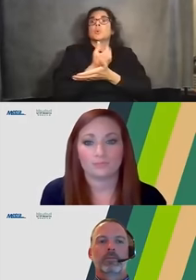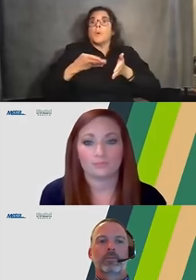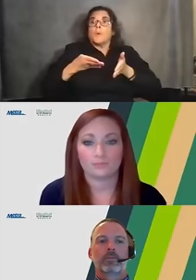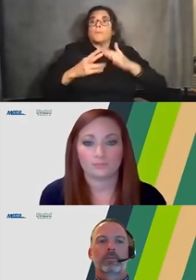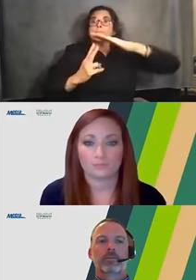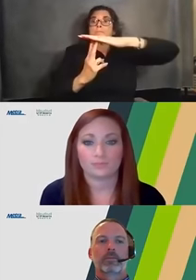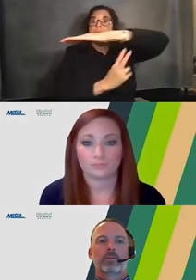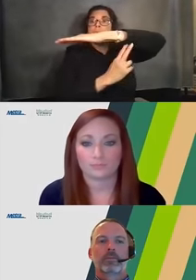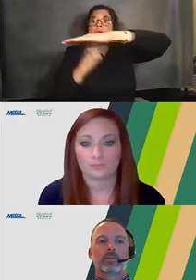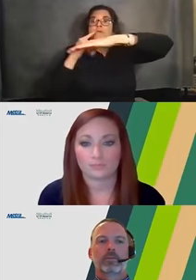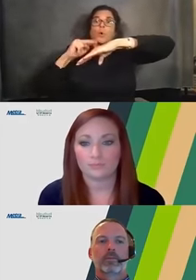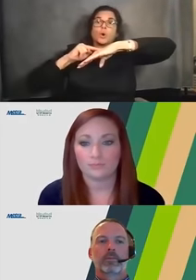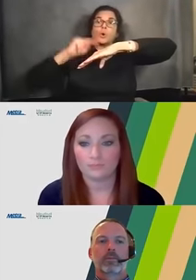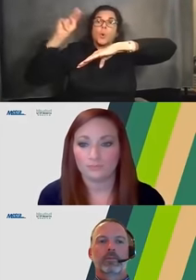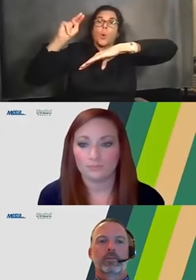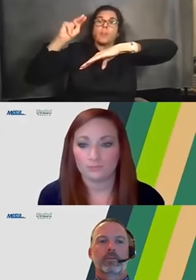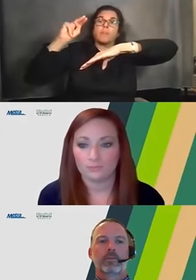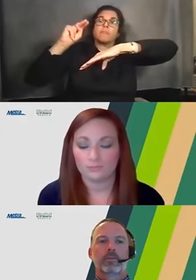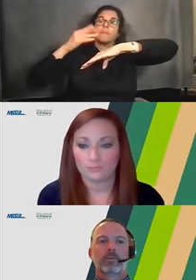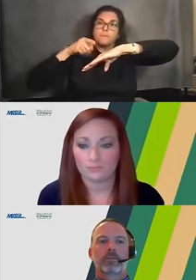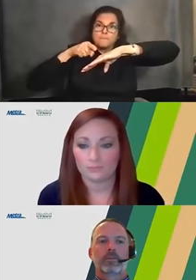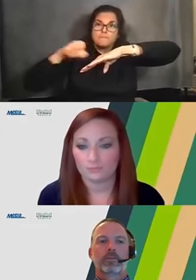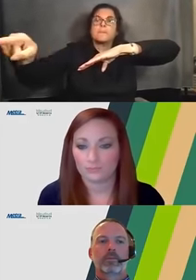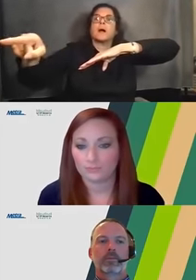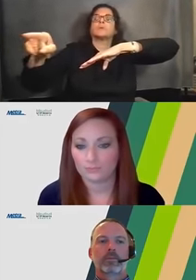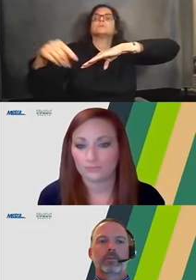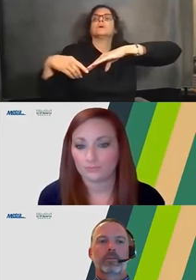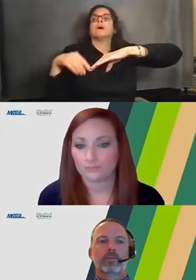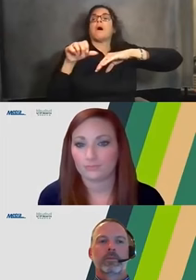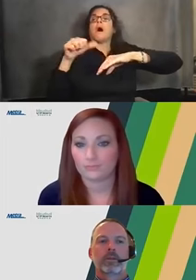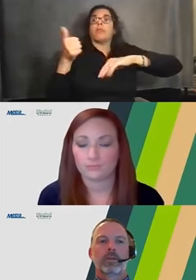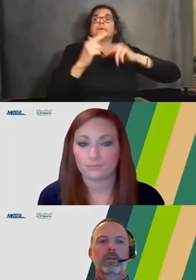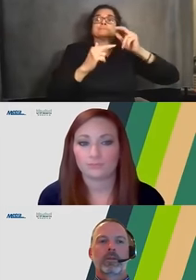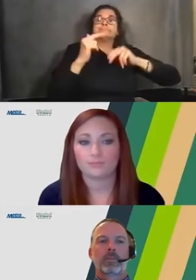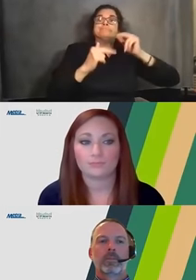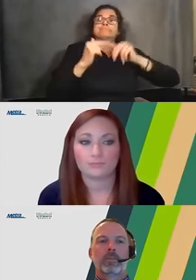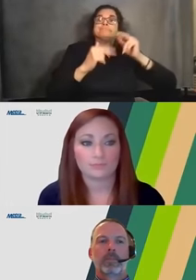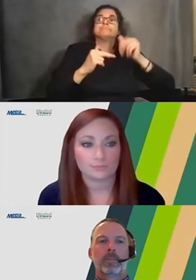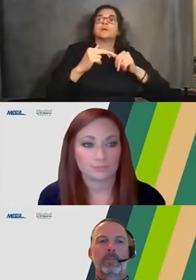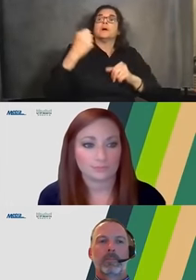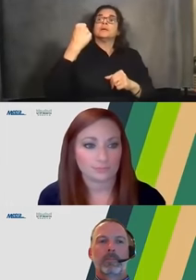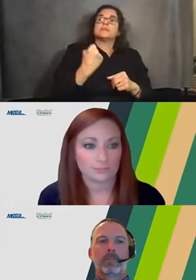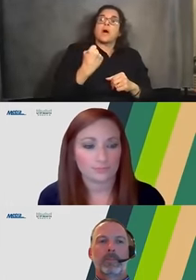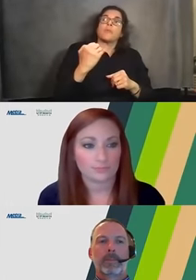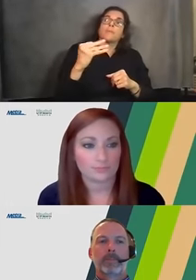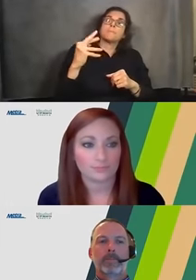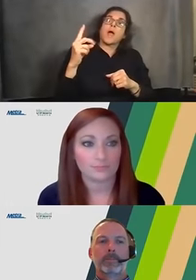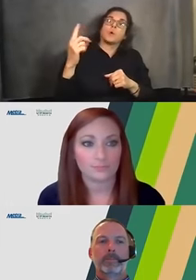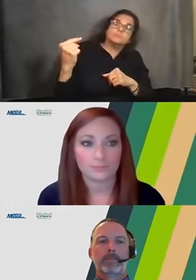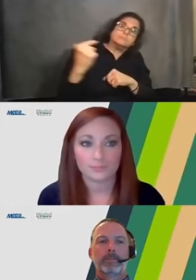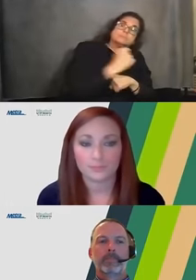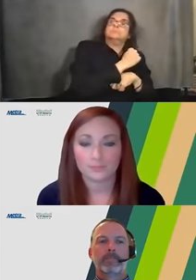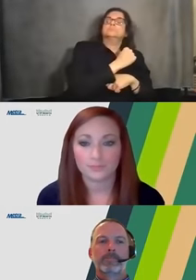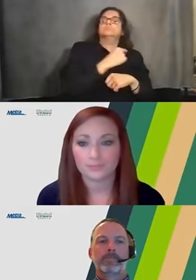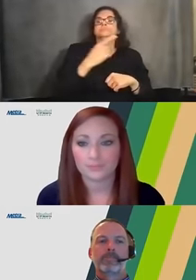of the new southbound bridge. It's too early to know exactly when each of those stages will occur and how long they'll each last based on our current